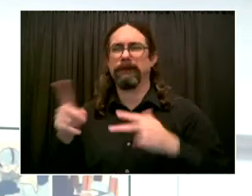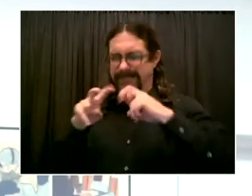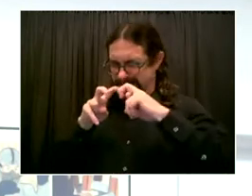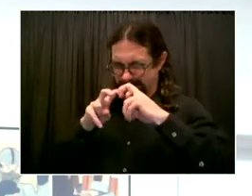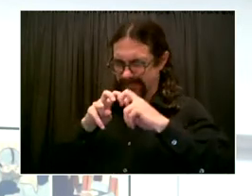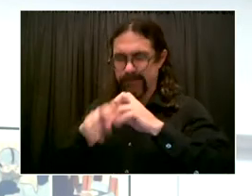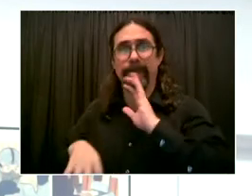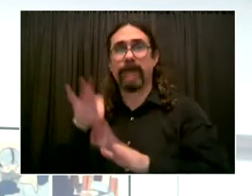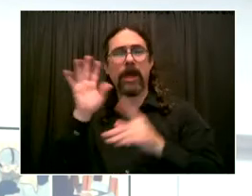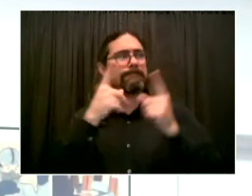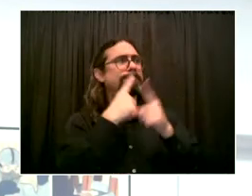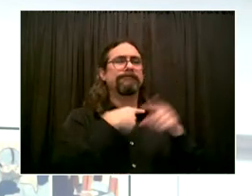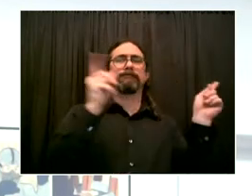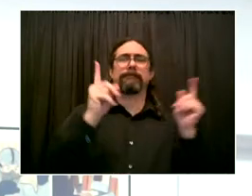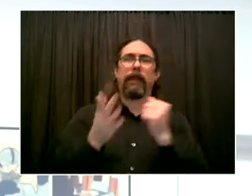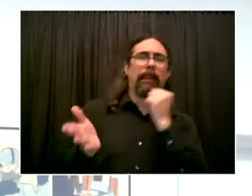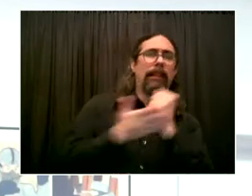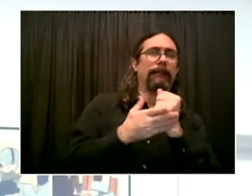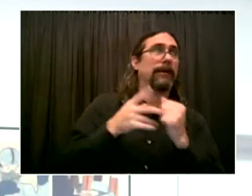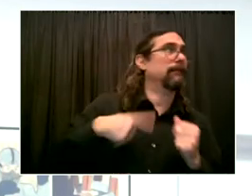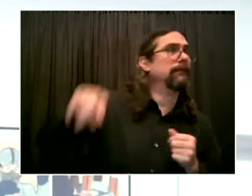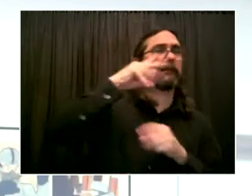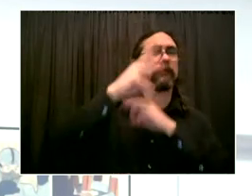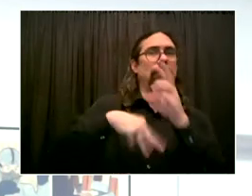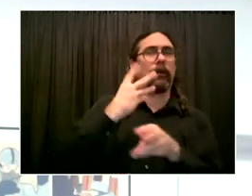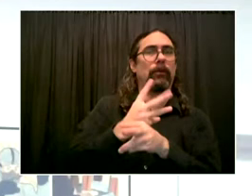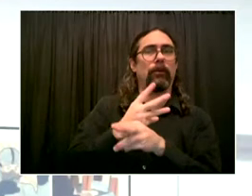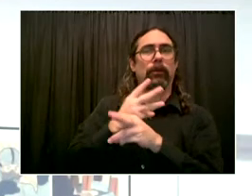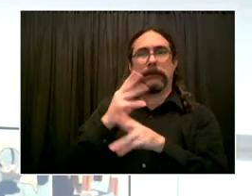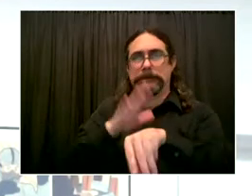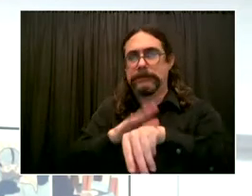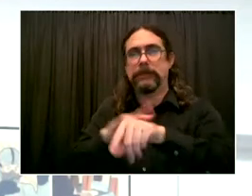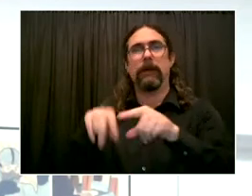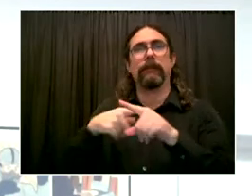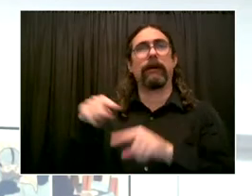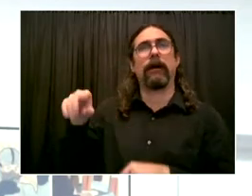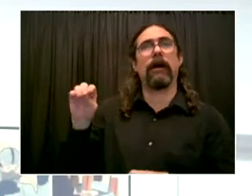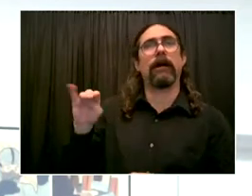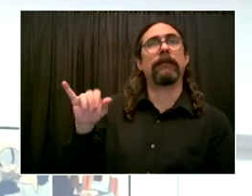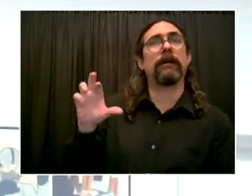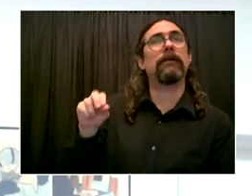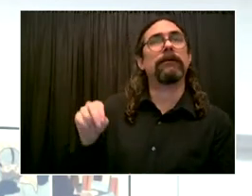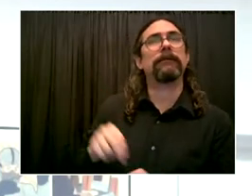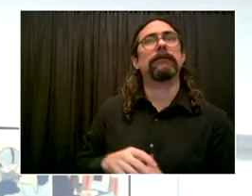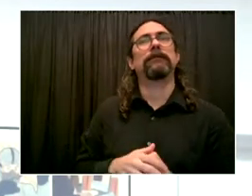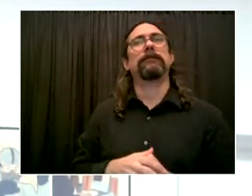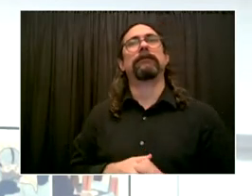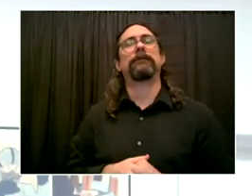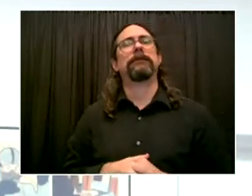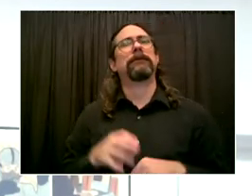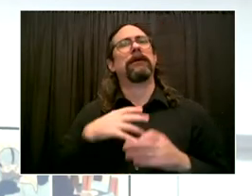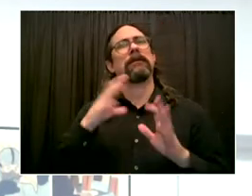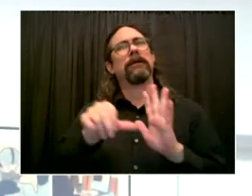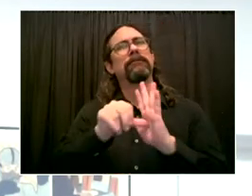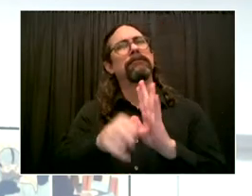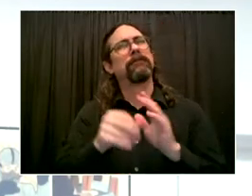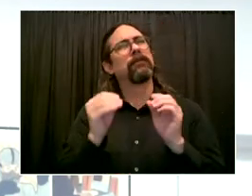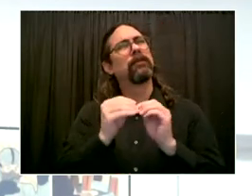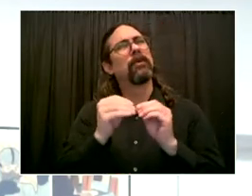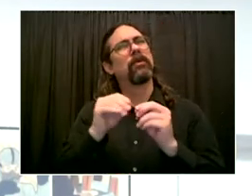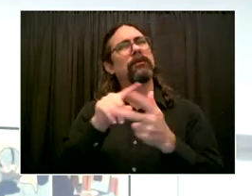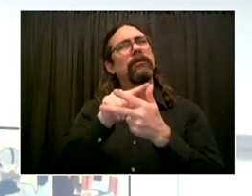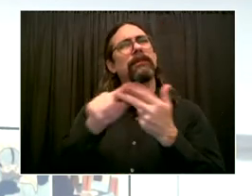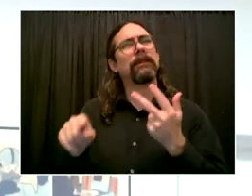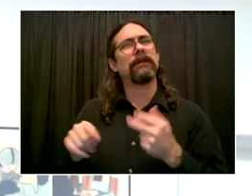transmissibility, severity, and immunity. First, transmissibility. We don't have reliable evidence yet